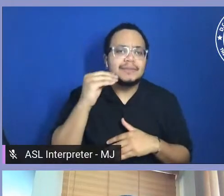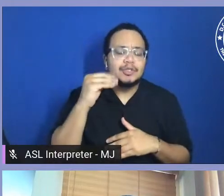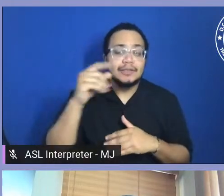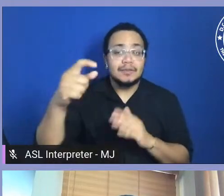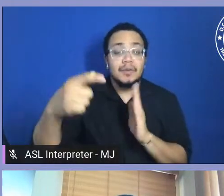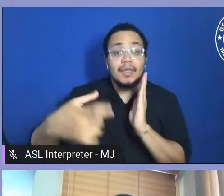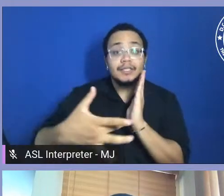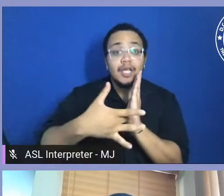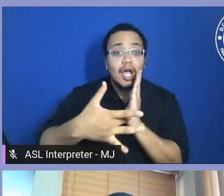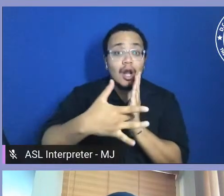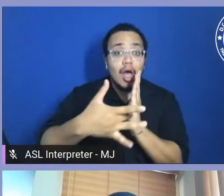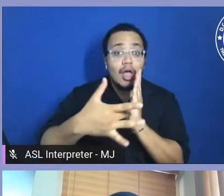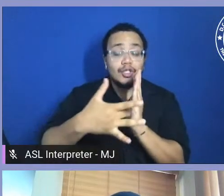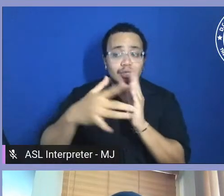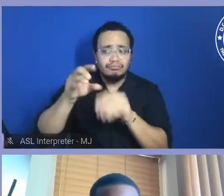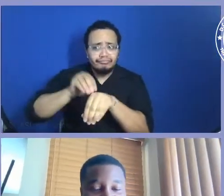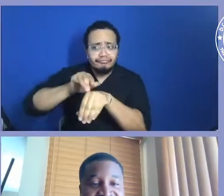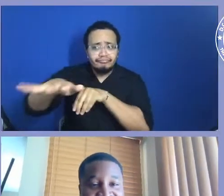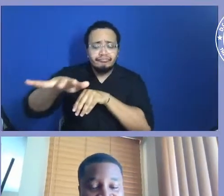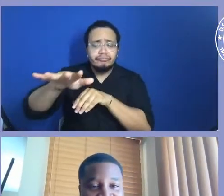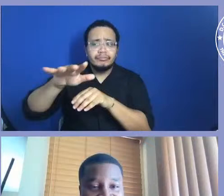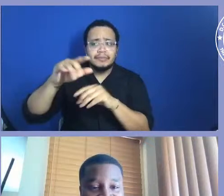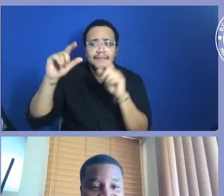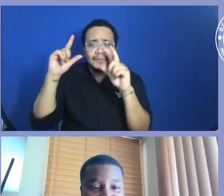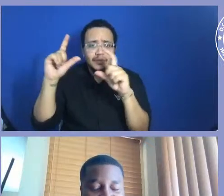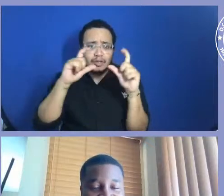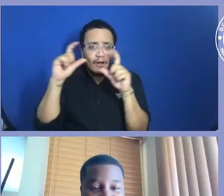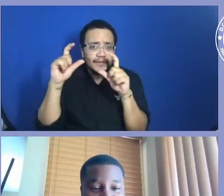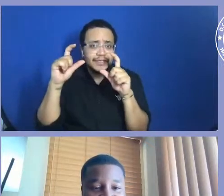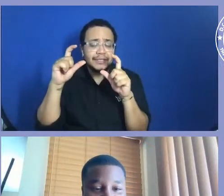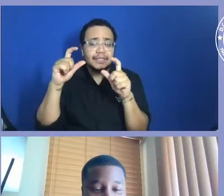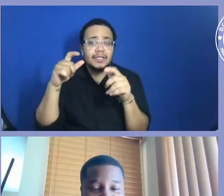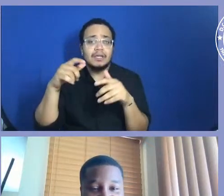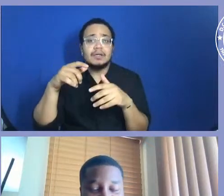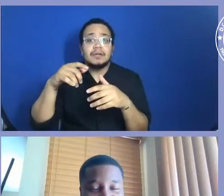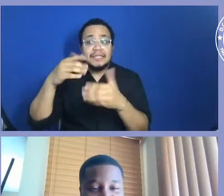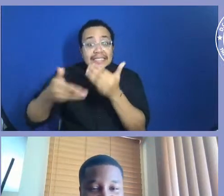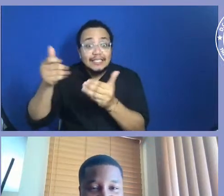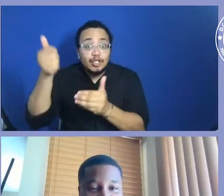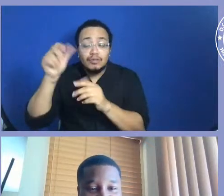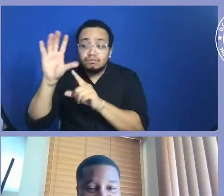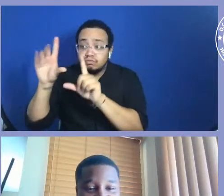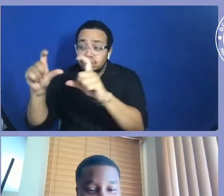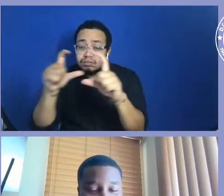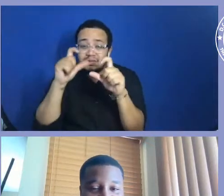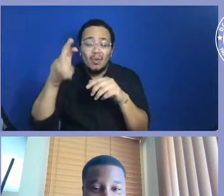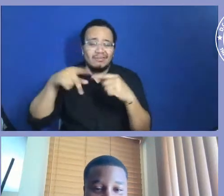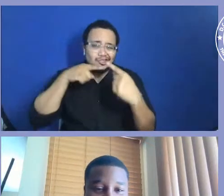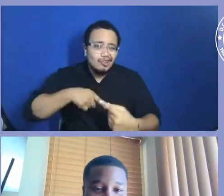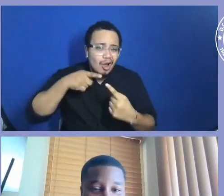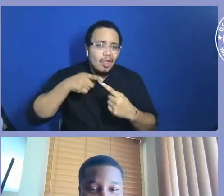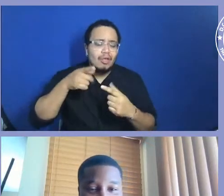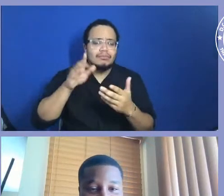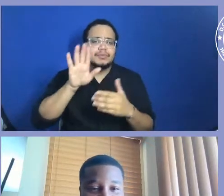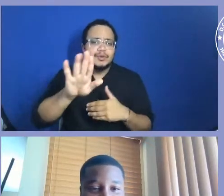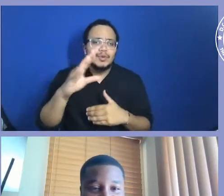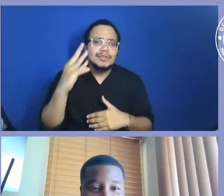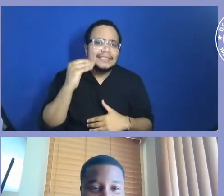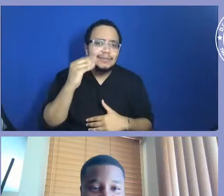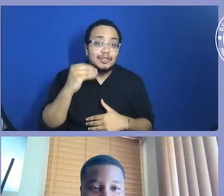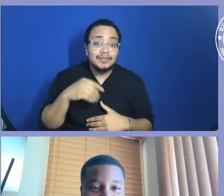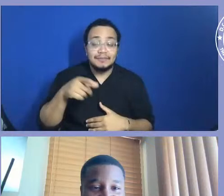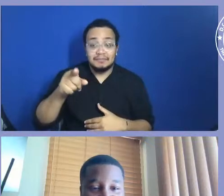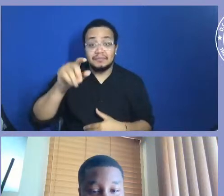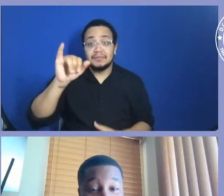evolving community photography? Has it helped? Has it made it more difficult? Like, where do you see it being? And we can start with you,